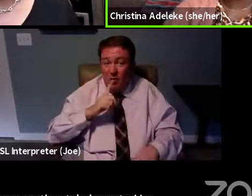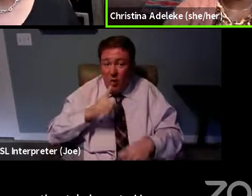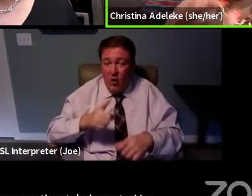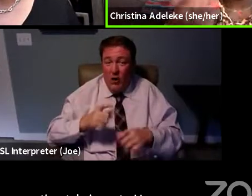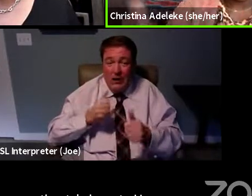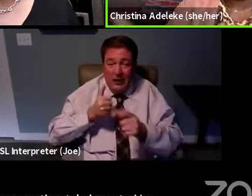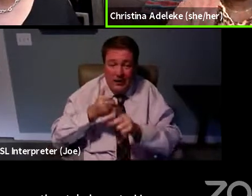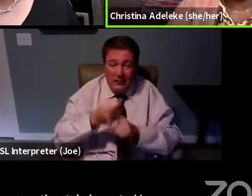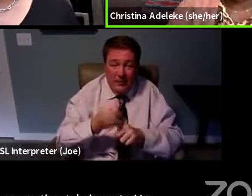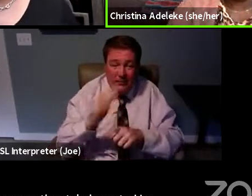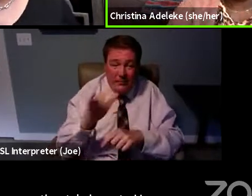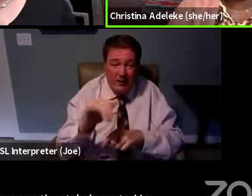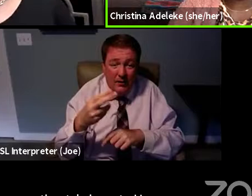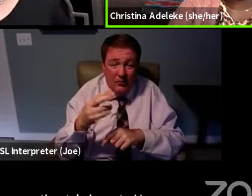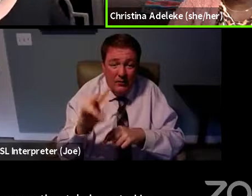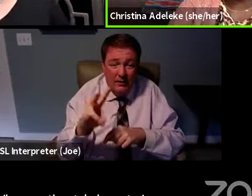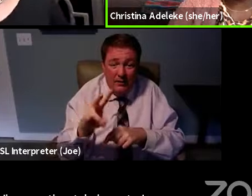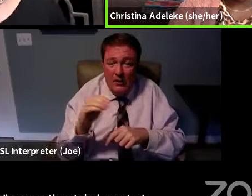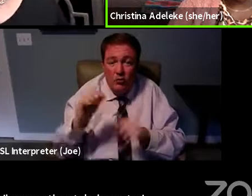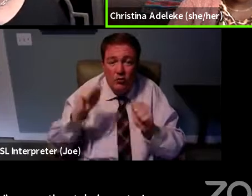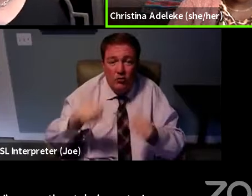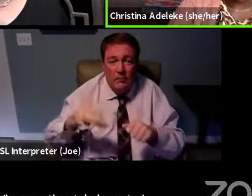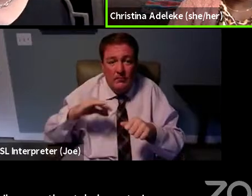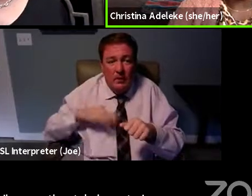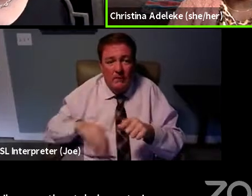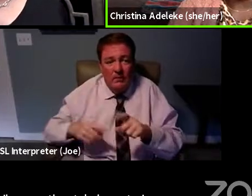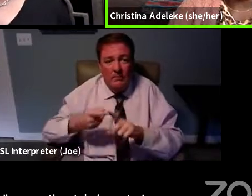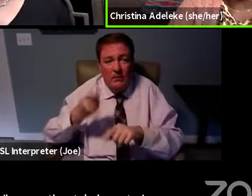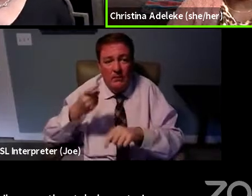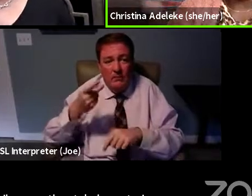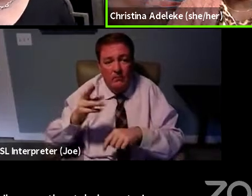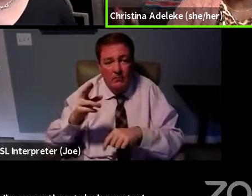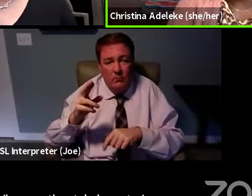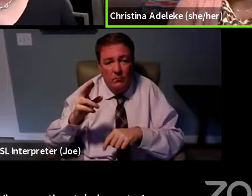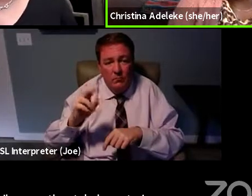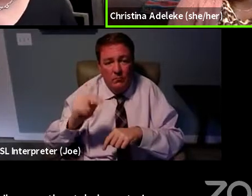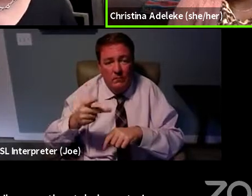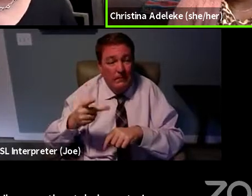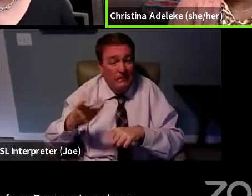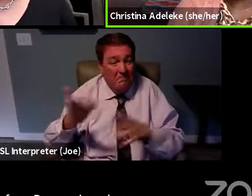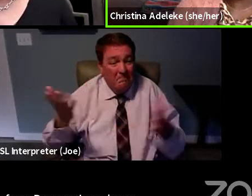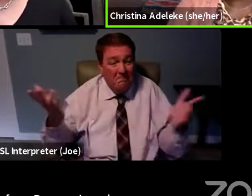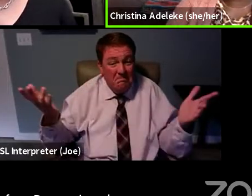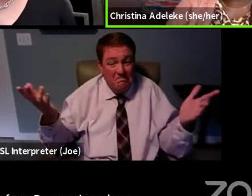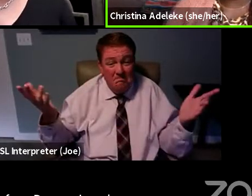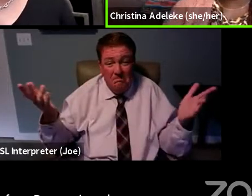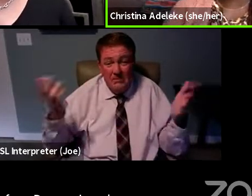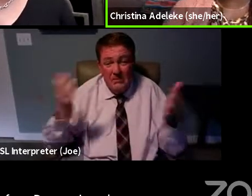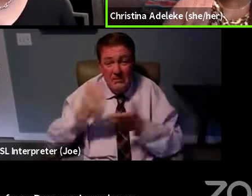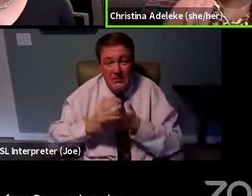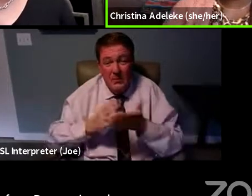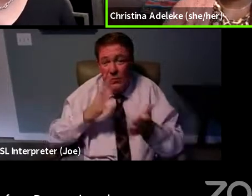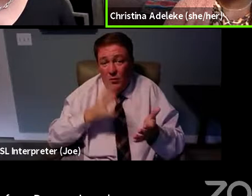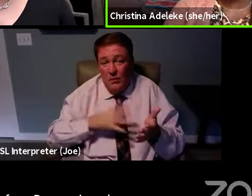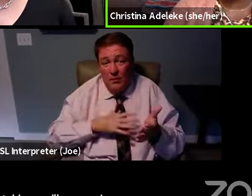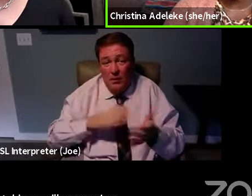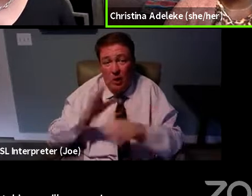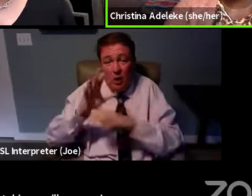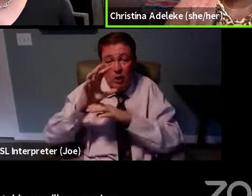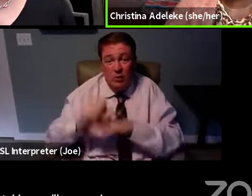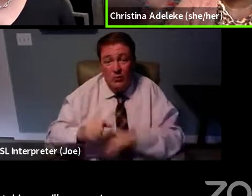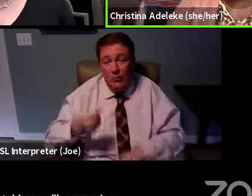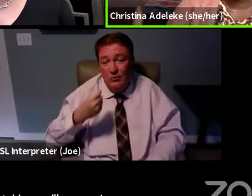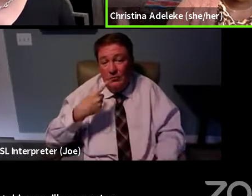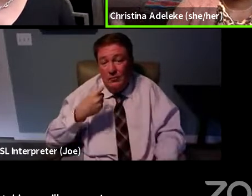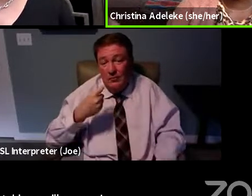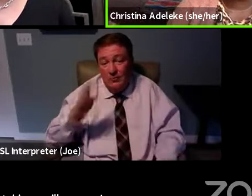HIV, could absolutely benefit from PrEP. And, you know, some women are used to taking a pill every day already.